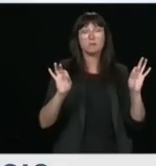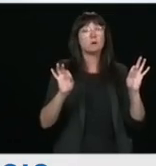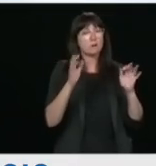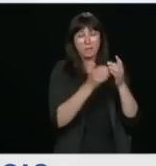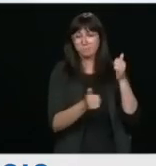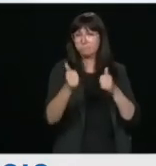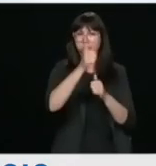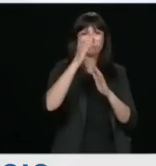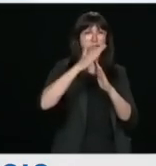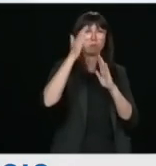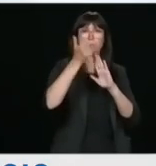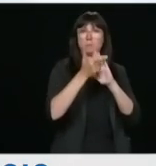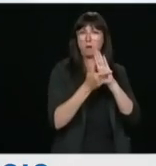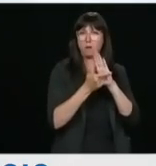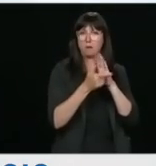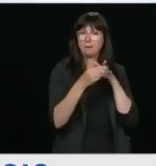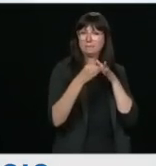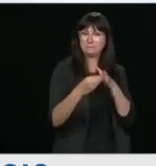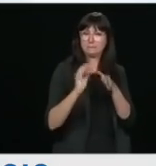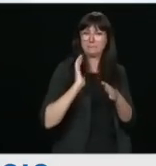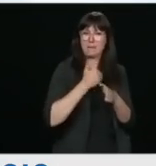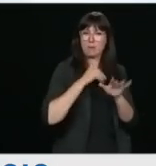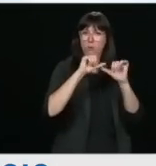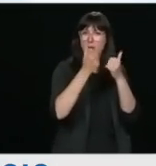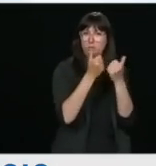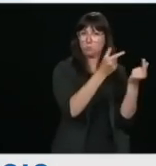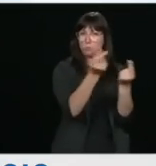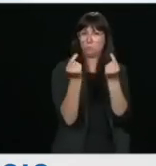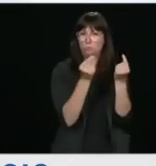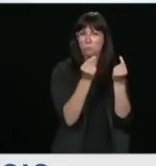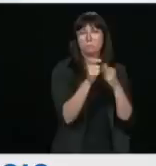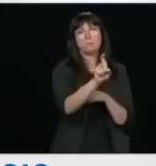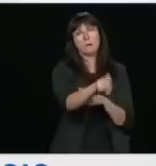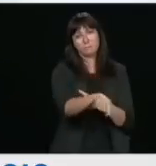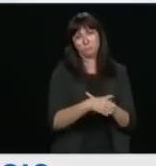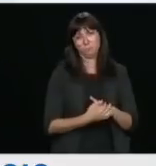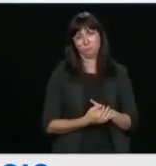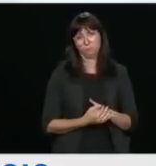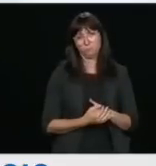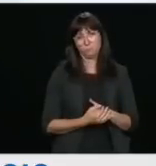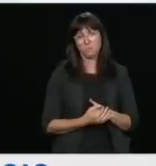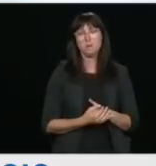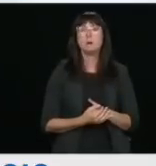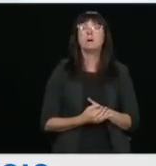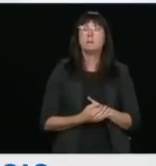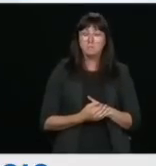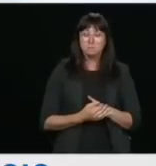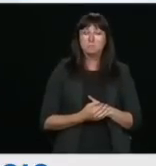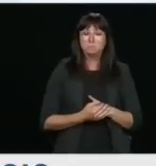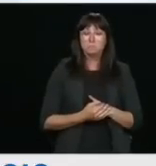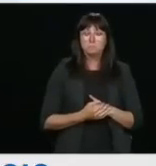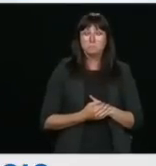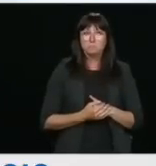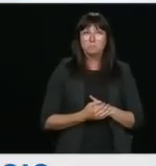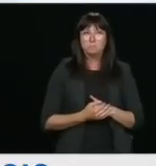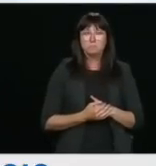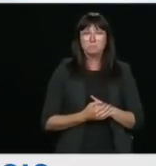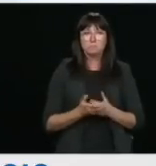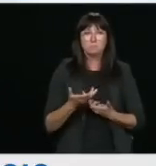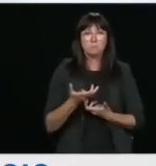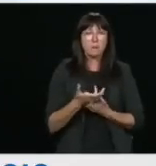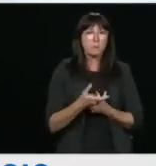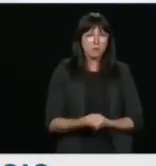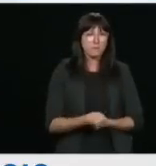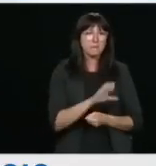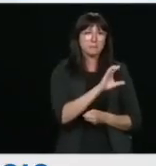all of our agency's work, and it has to. As well, I'm confident that CSIS understands the